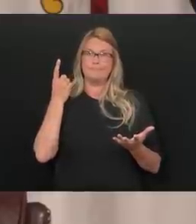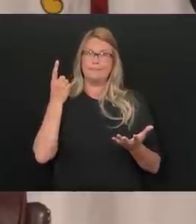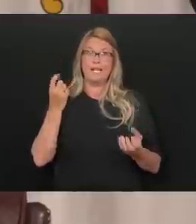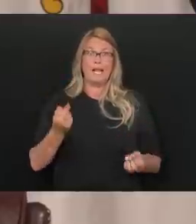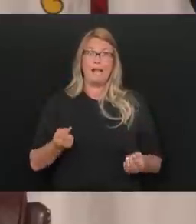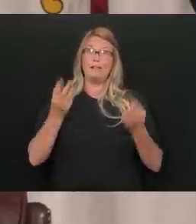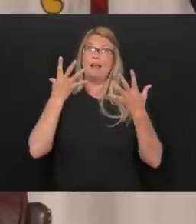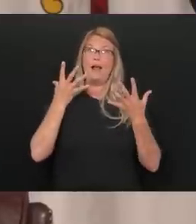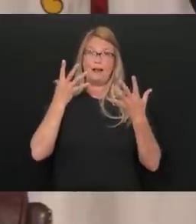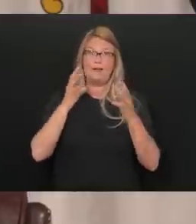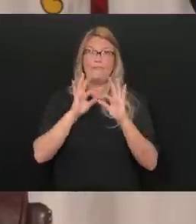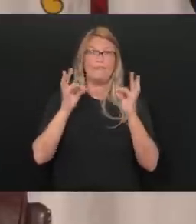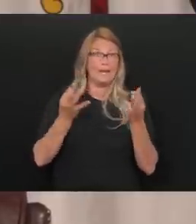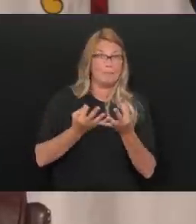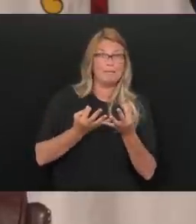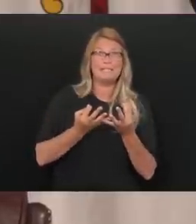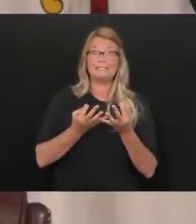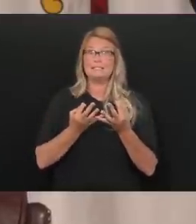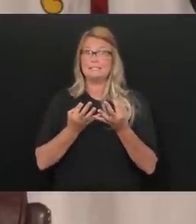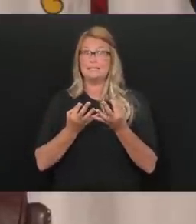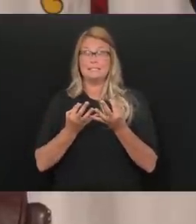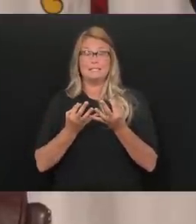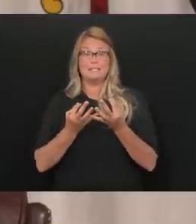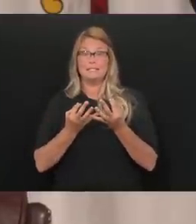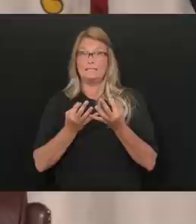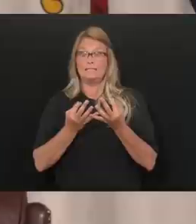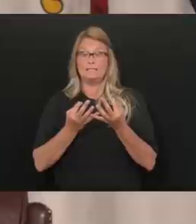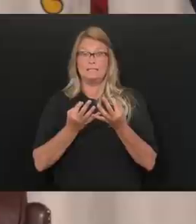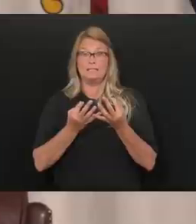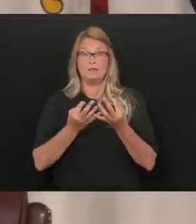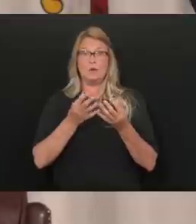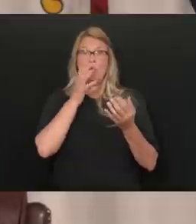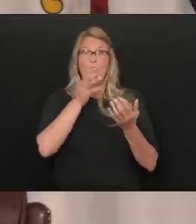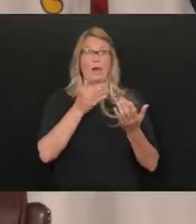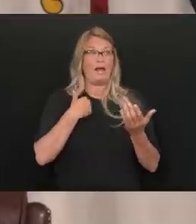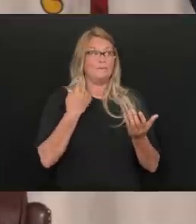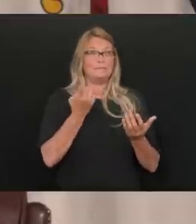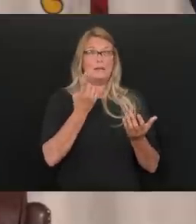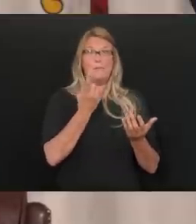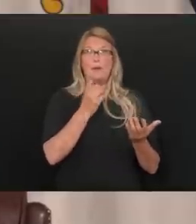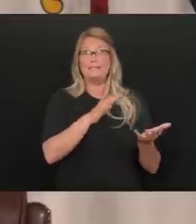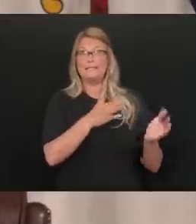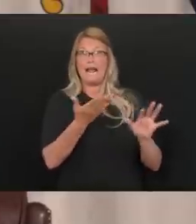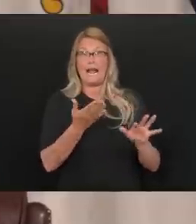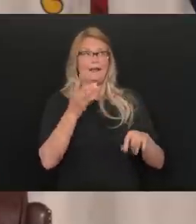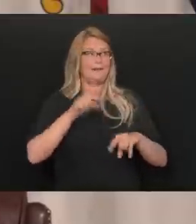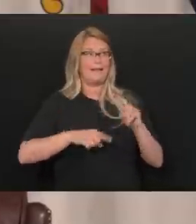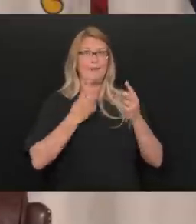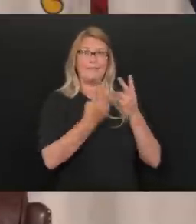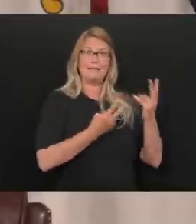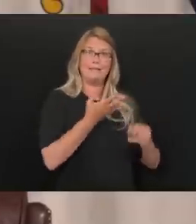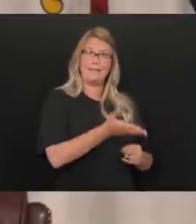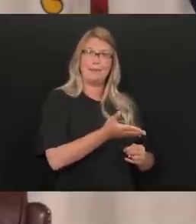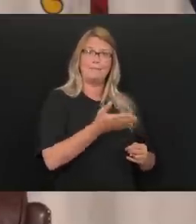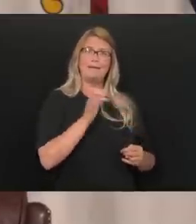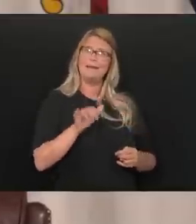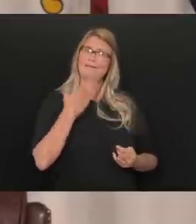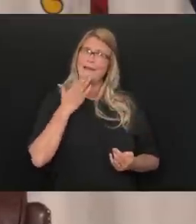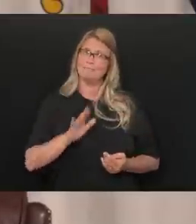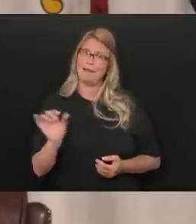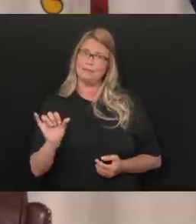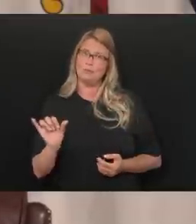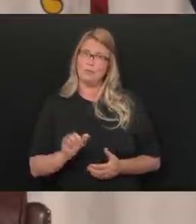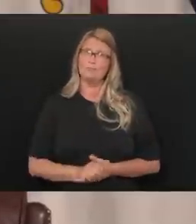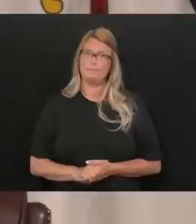of these families, if you don't watch out, are, are going to lose their loved ones without being able to visit them. And that's really bad. So,